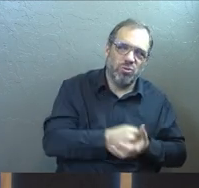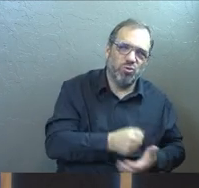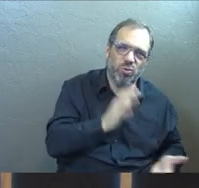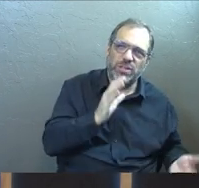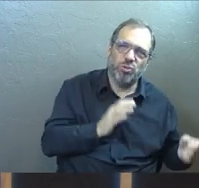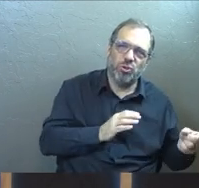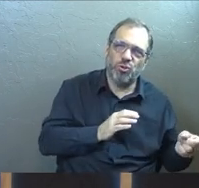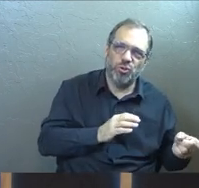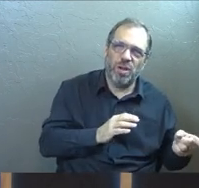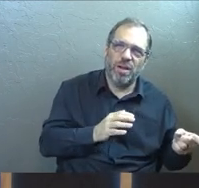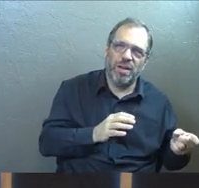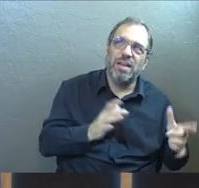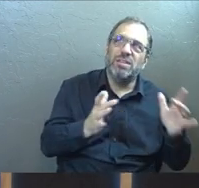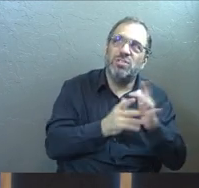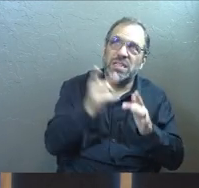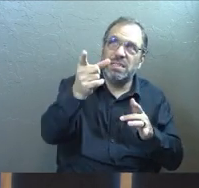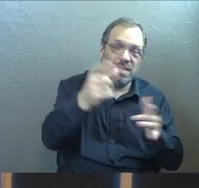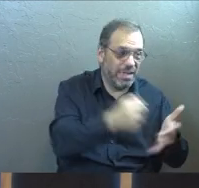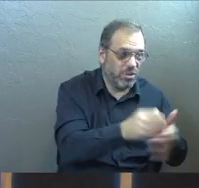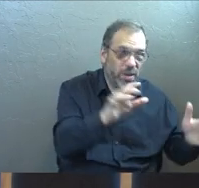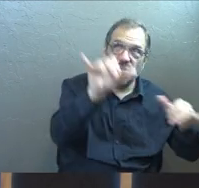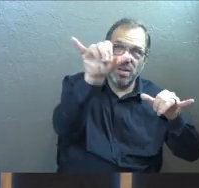Jesus Christ is the treasure.